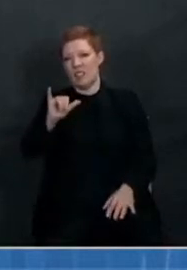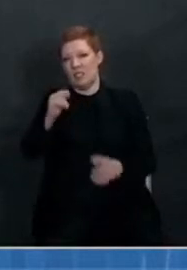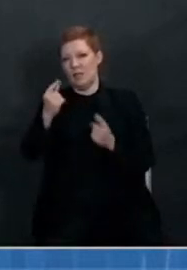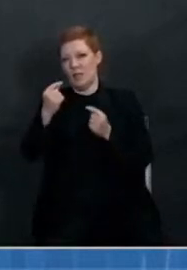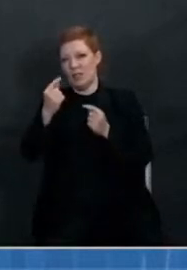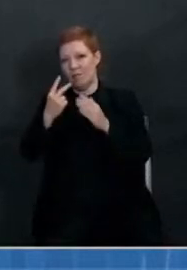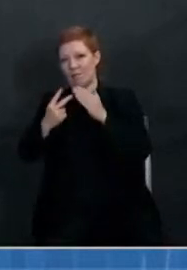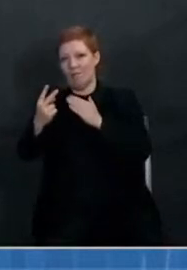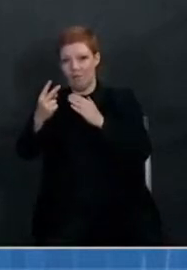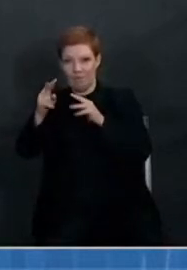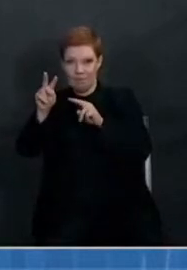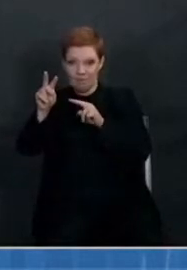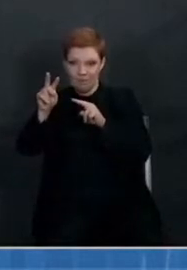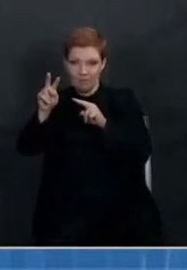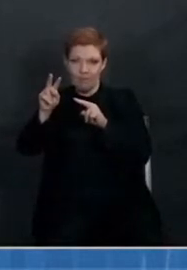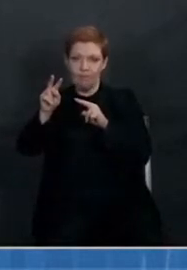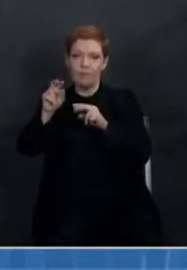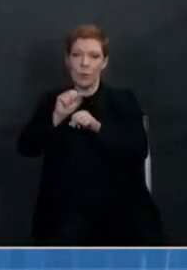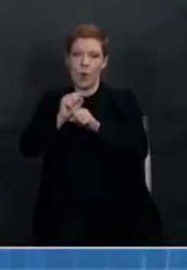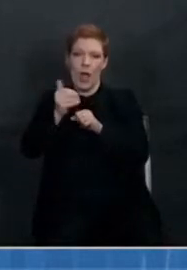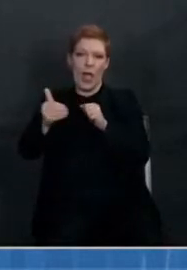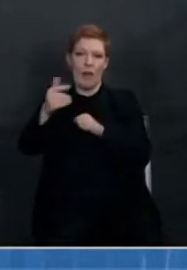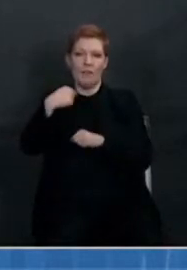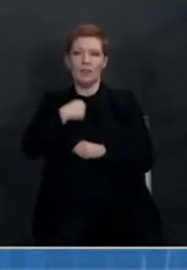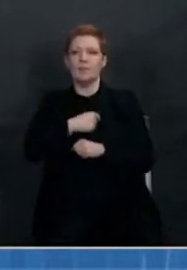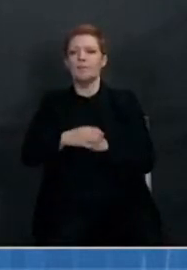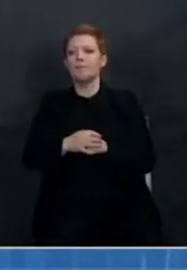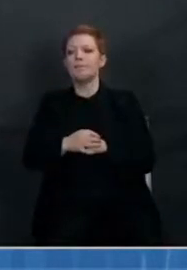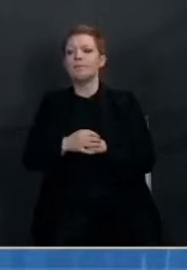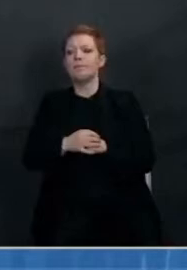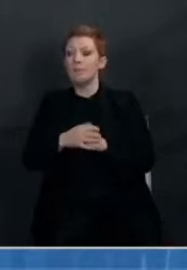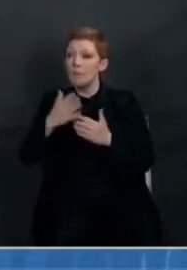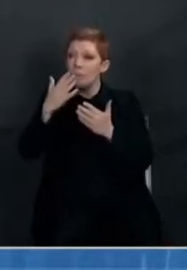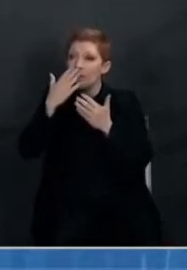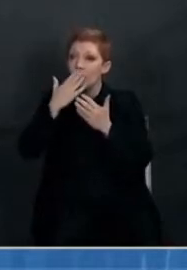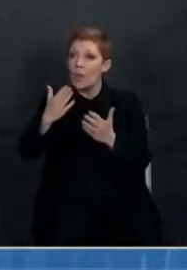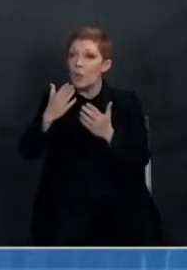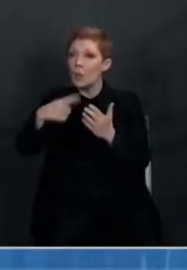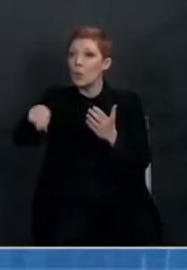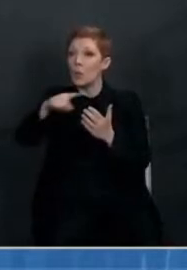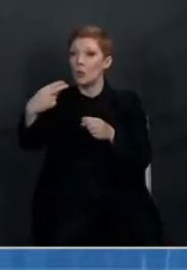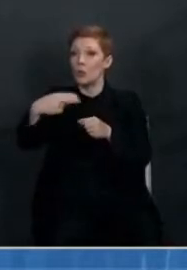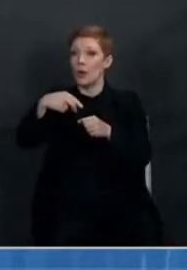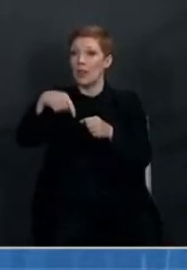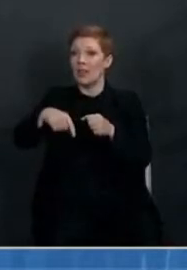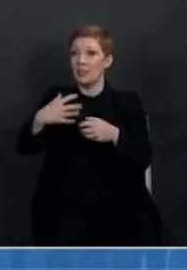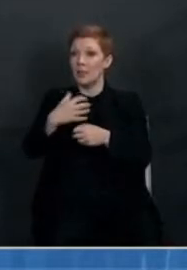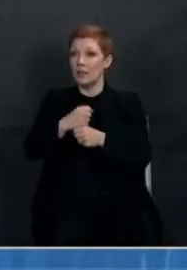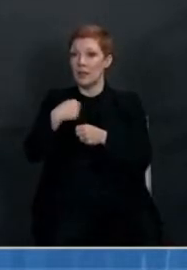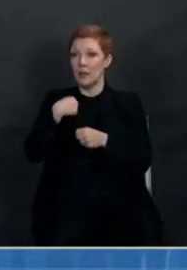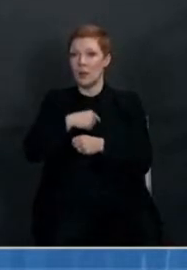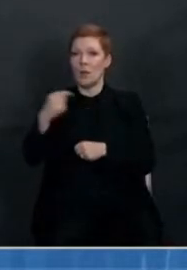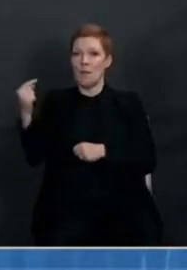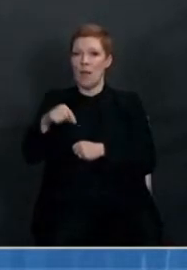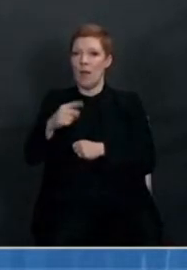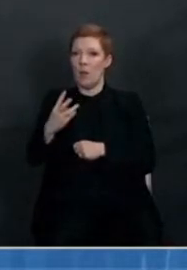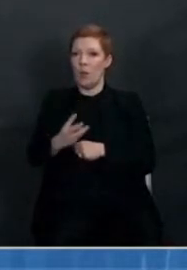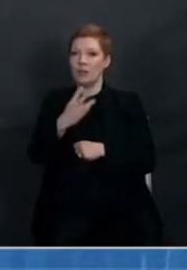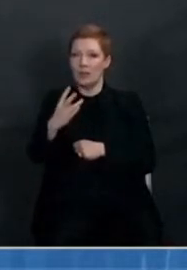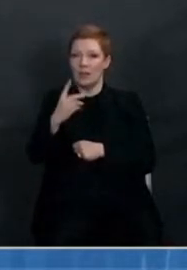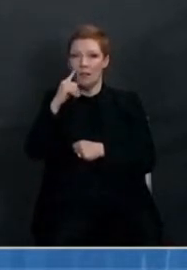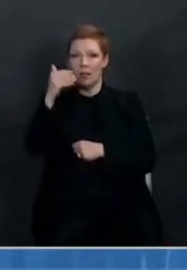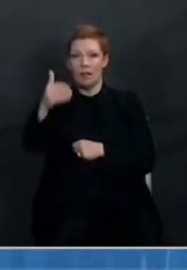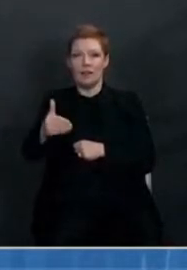I think with that, I want to thank everybody for joining this briefing. We will be back on Wednesday to do the next COVID-19 response briefing.